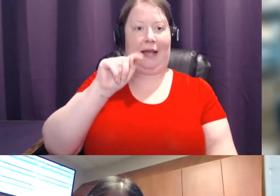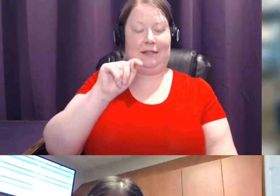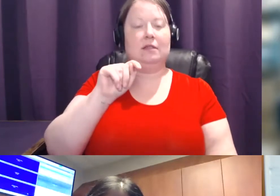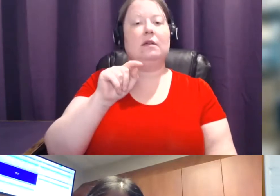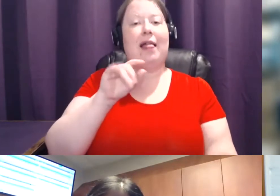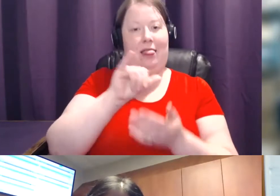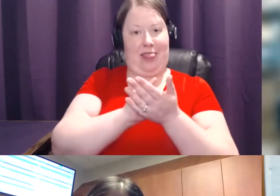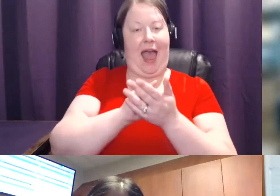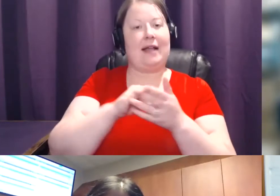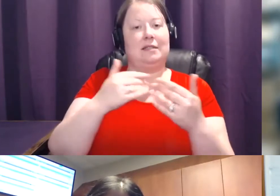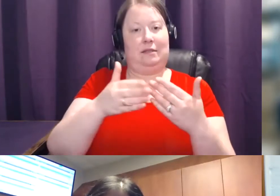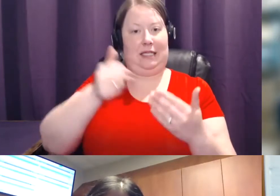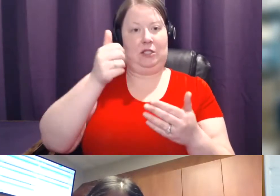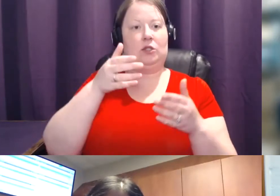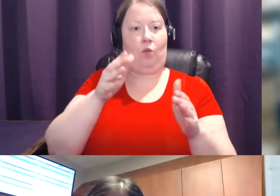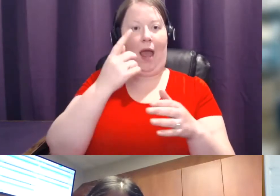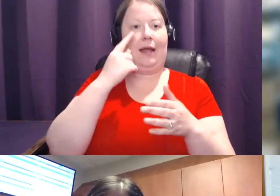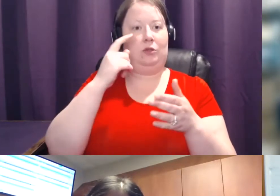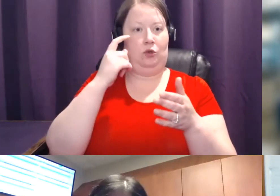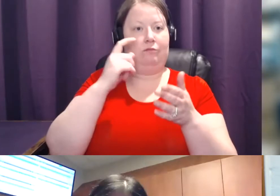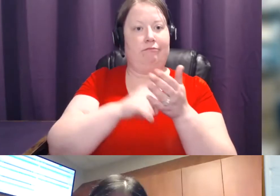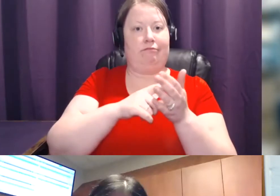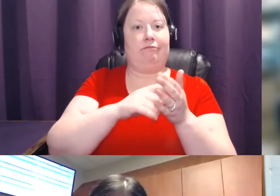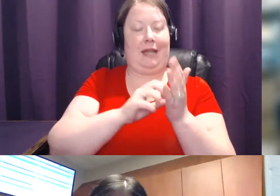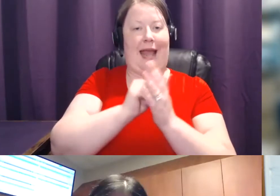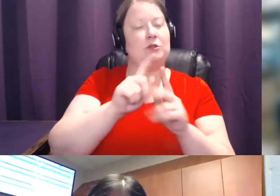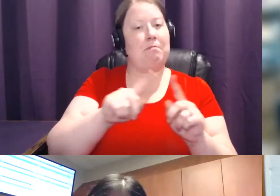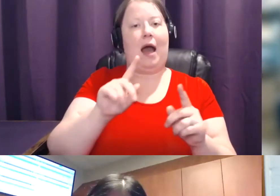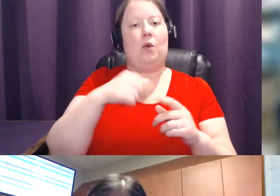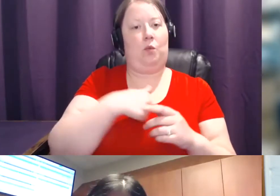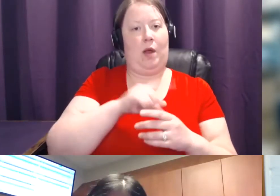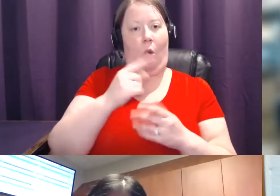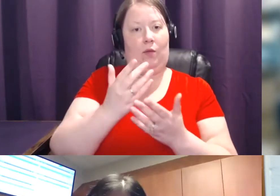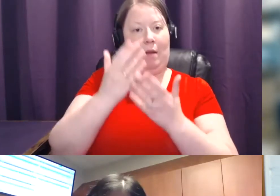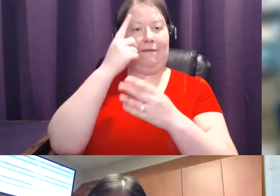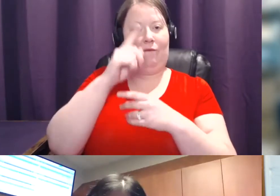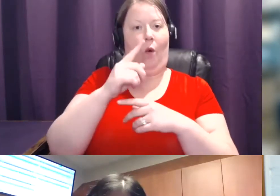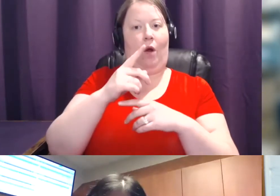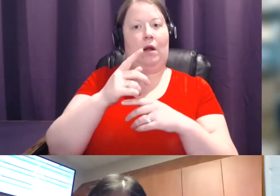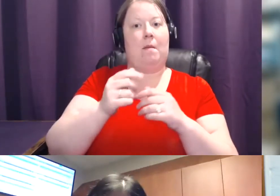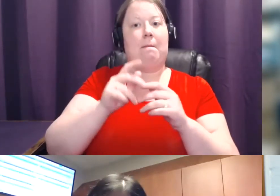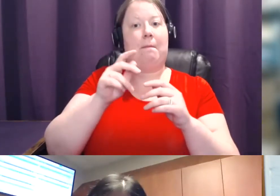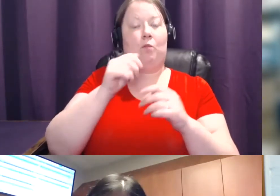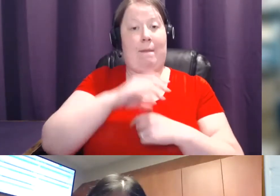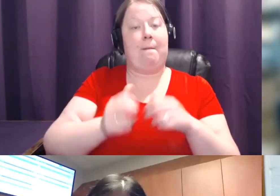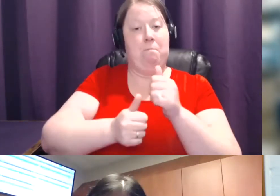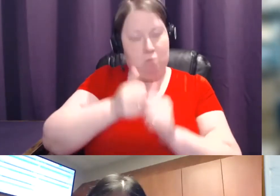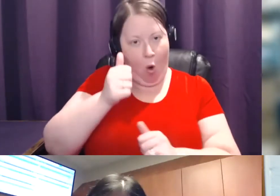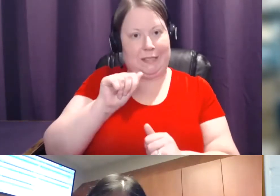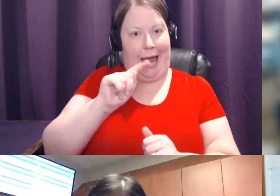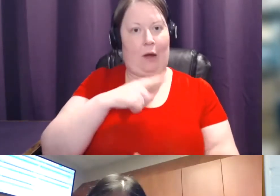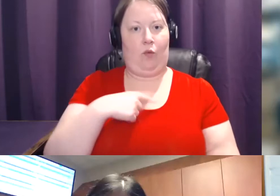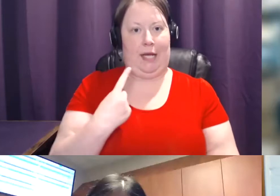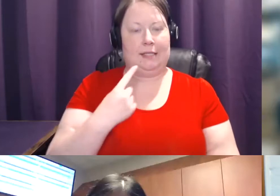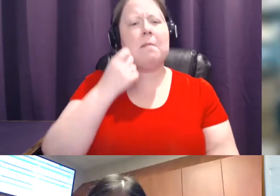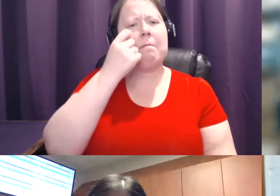we relegate that to the highest risk women. But we have a tool chest to help find cancers in a personalized